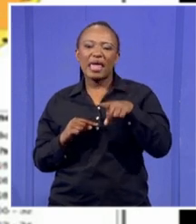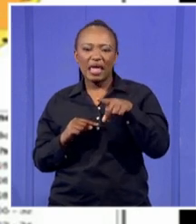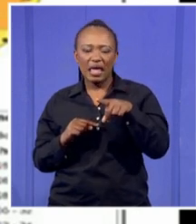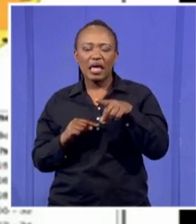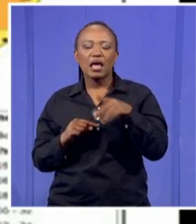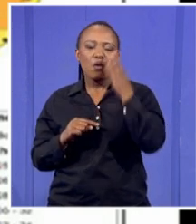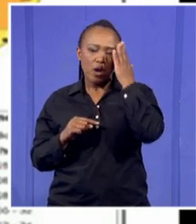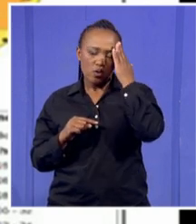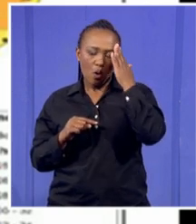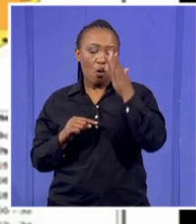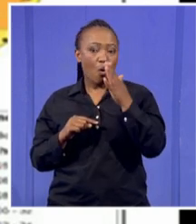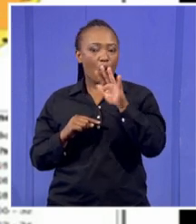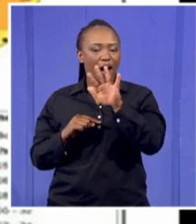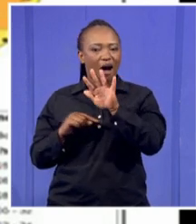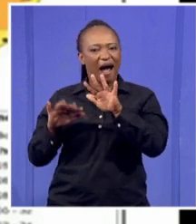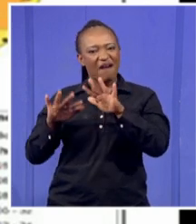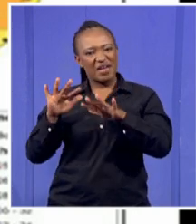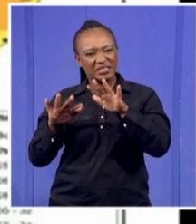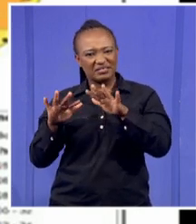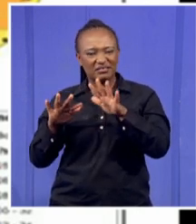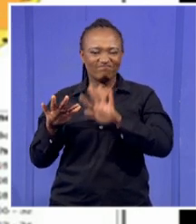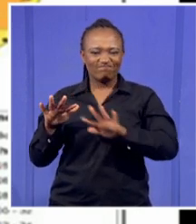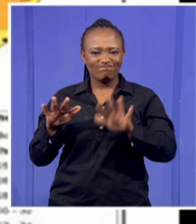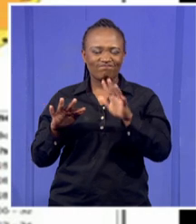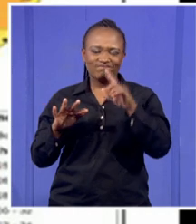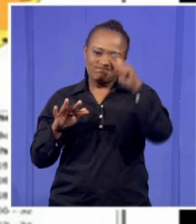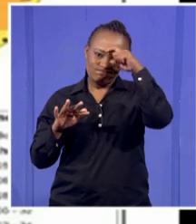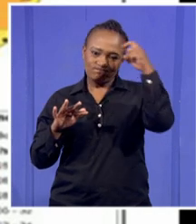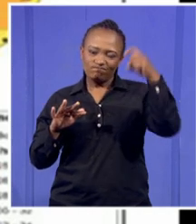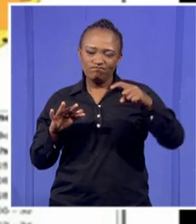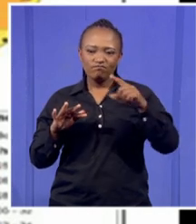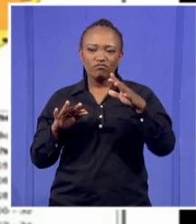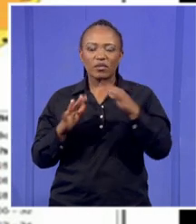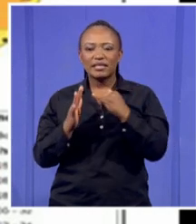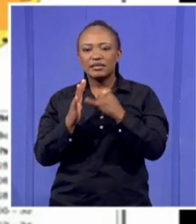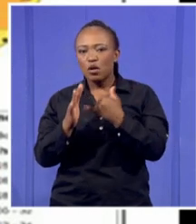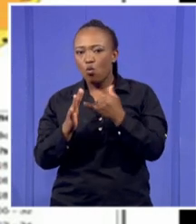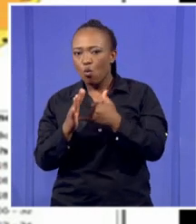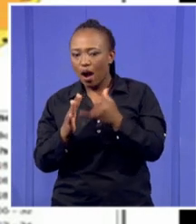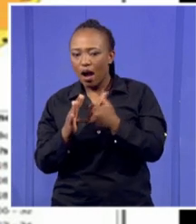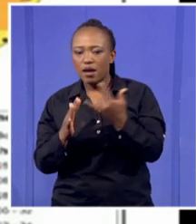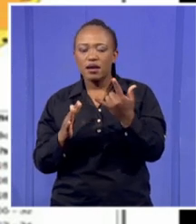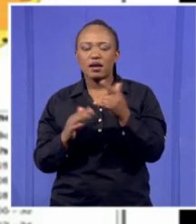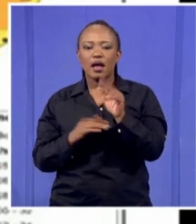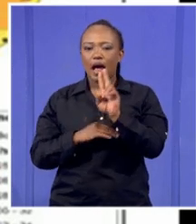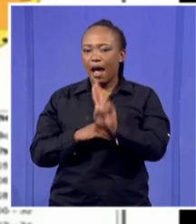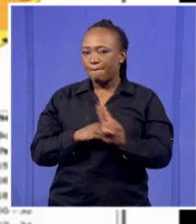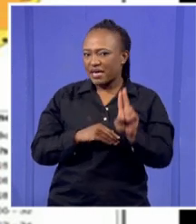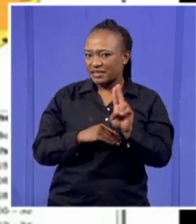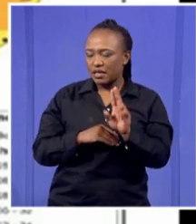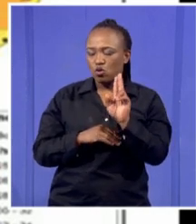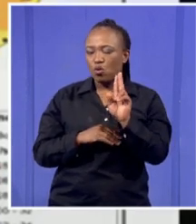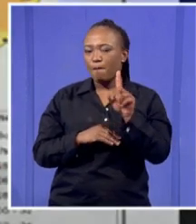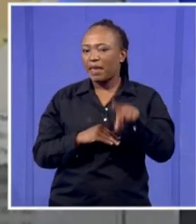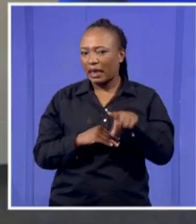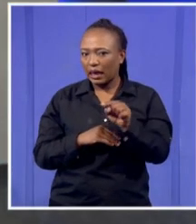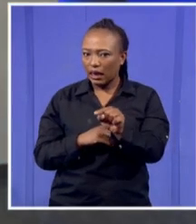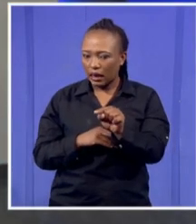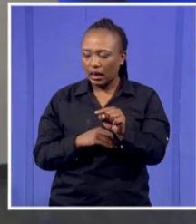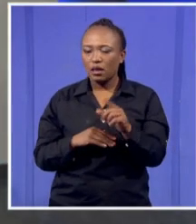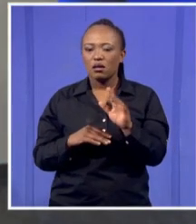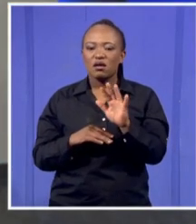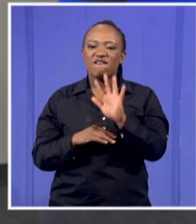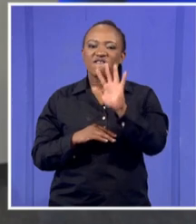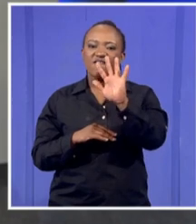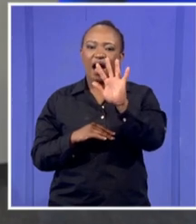heat. Yes, the average heat of the hottest month. So looking at maybe January for Appington for us here as well. So we look at that, add 5